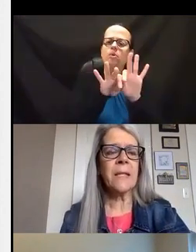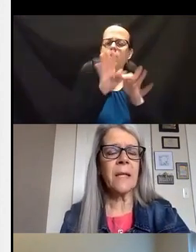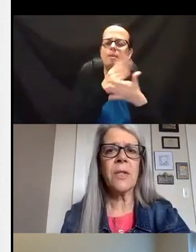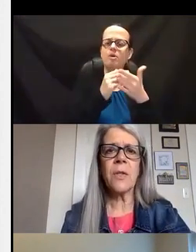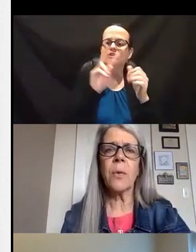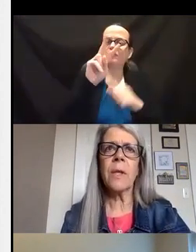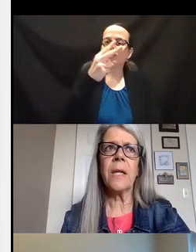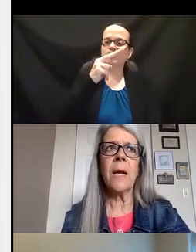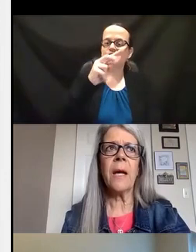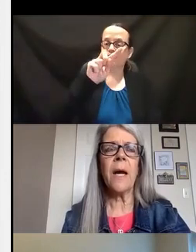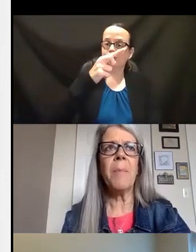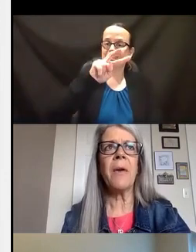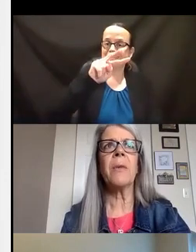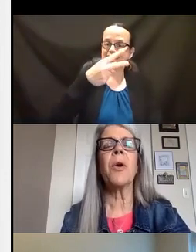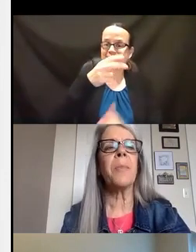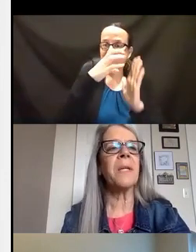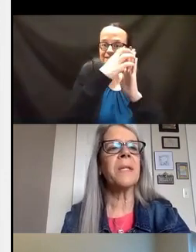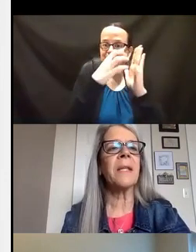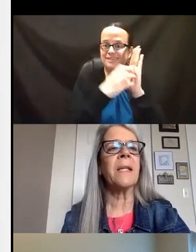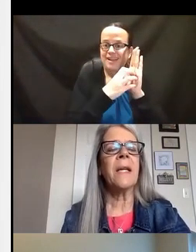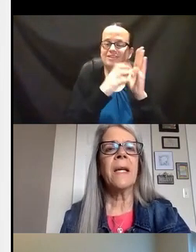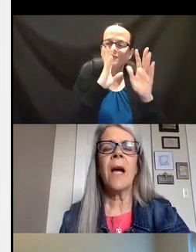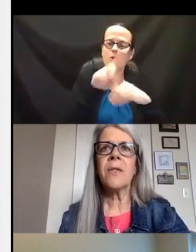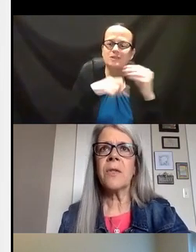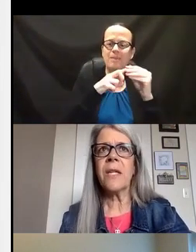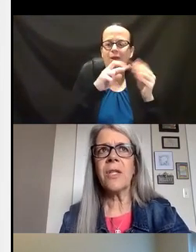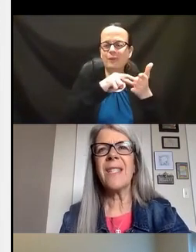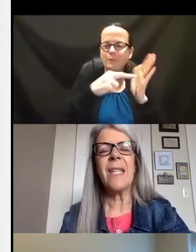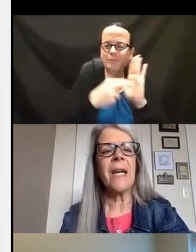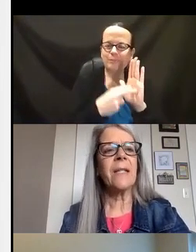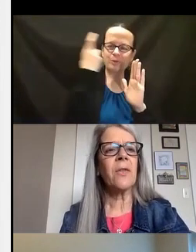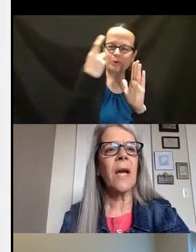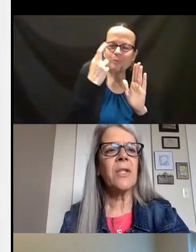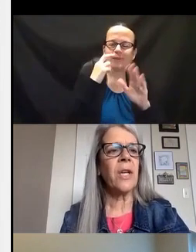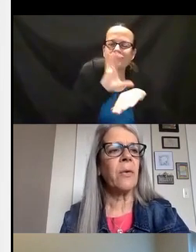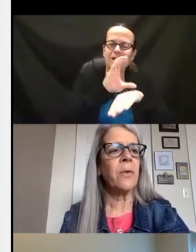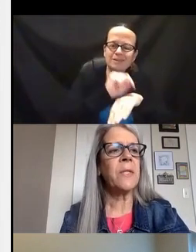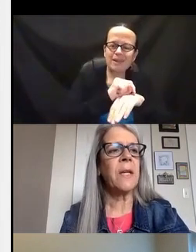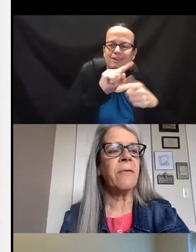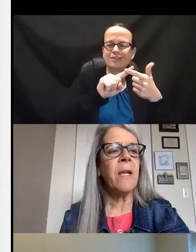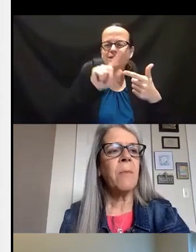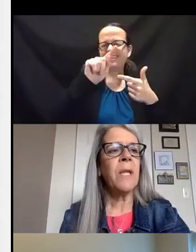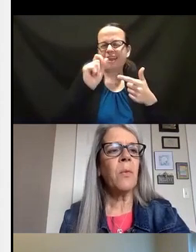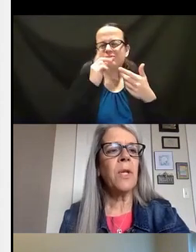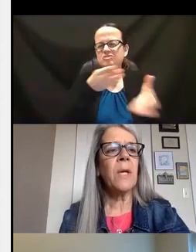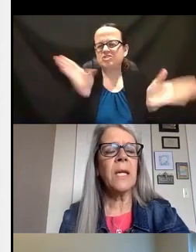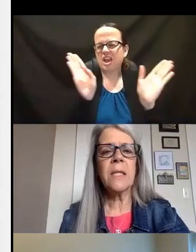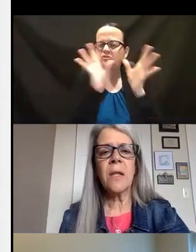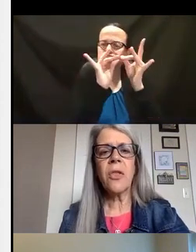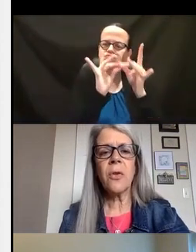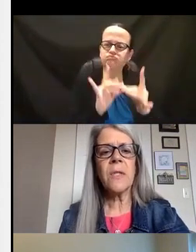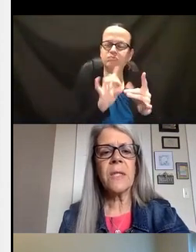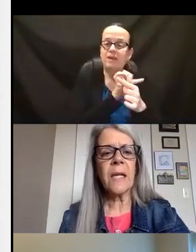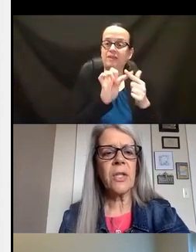and second sections are really about the purpose and consultation and TA and so kind of general stuff. But then when you get